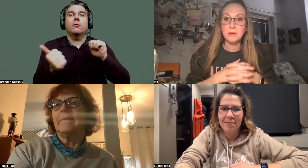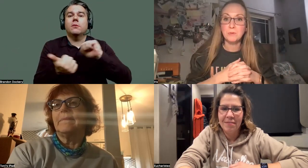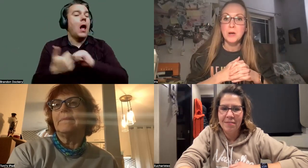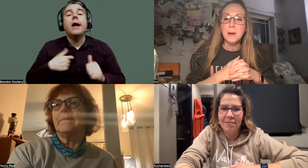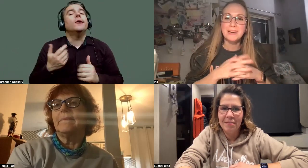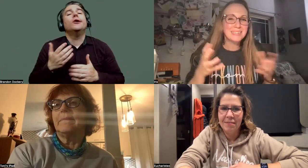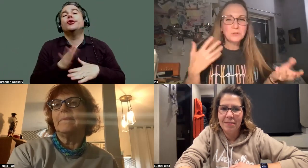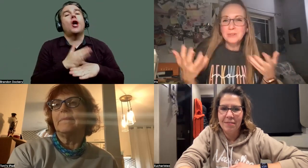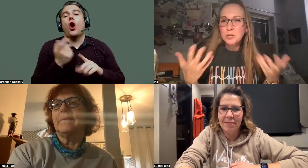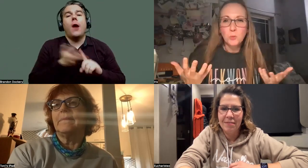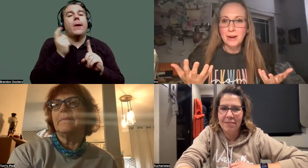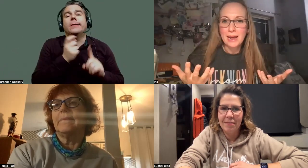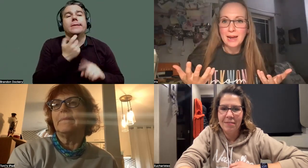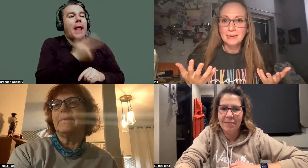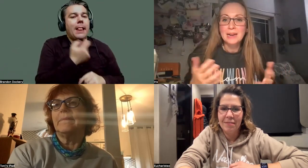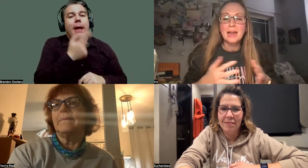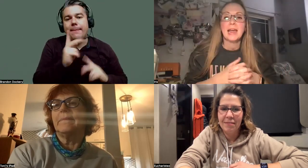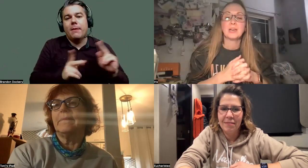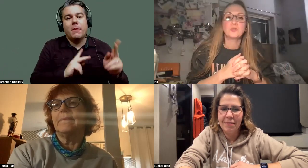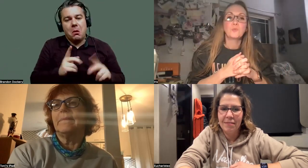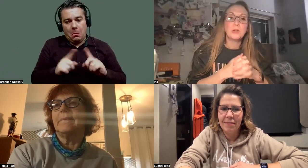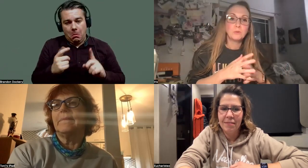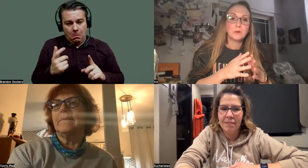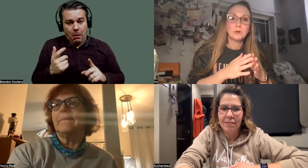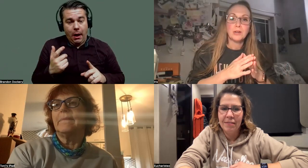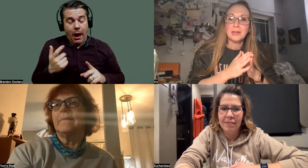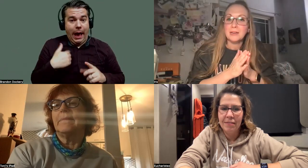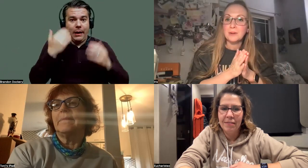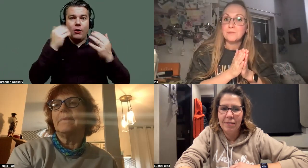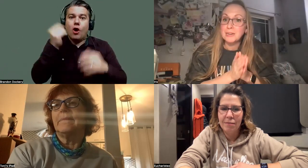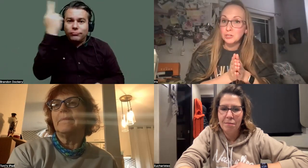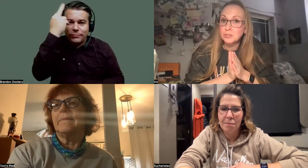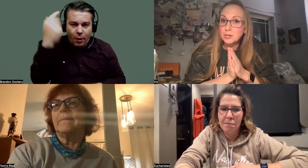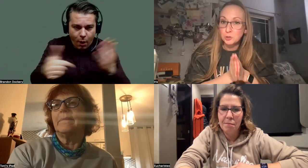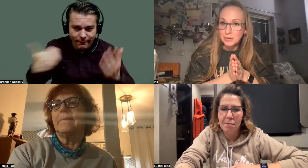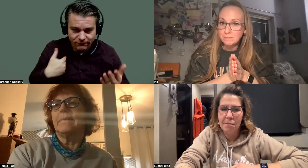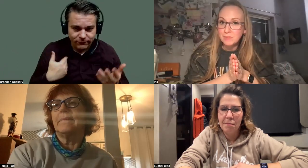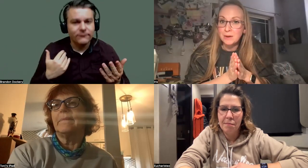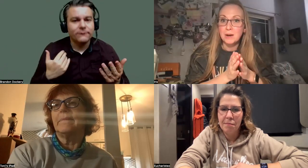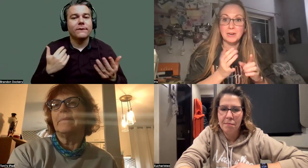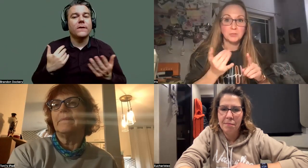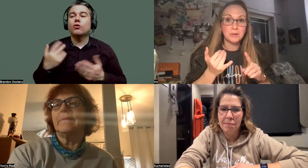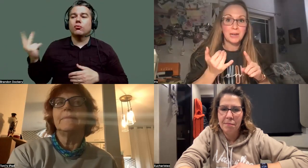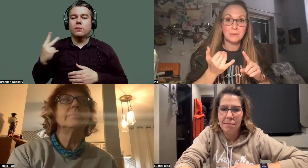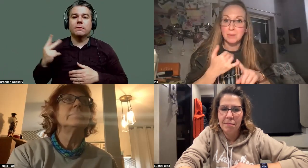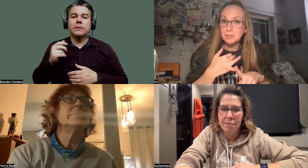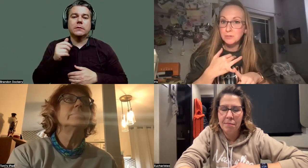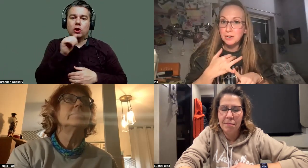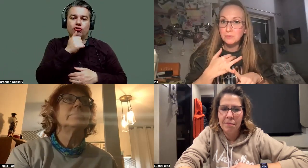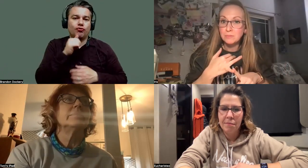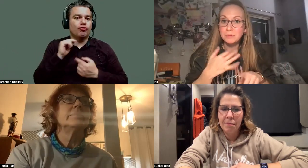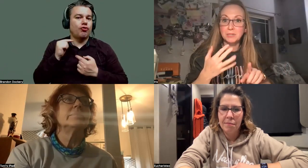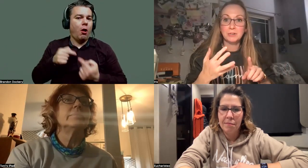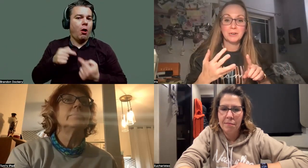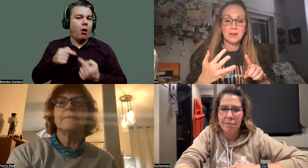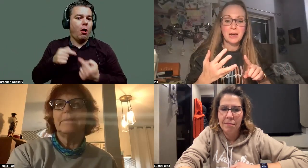sharing with people, but I didn't really know what I had. And we were financially hurting. My husband had medically